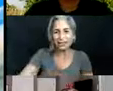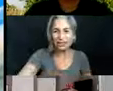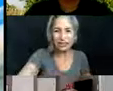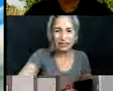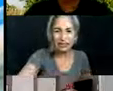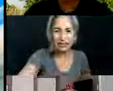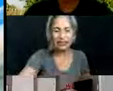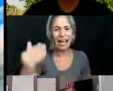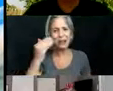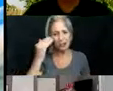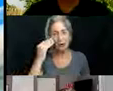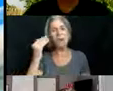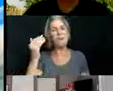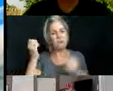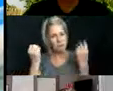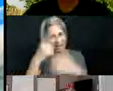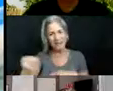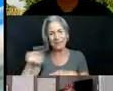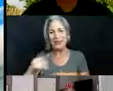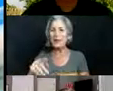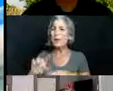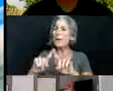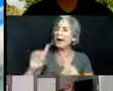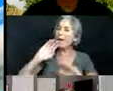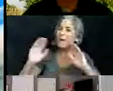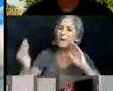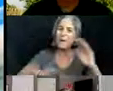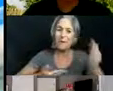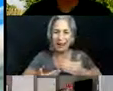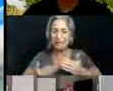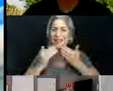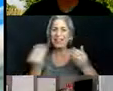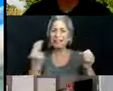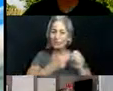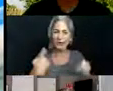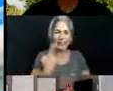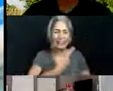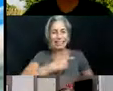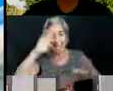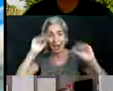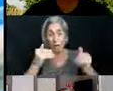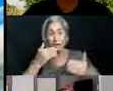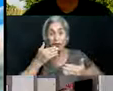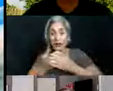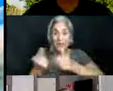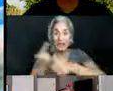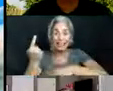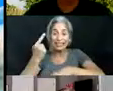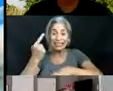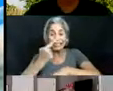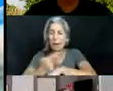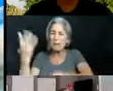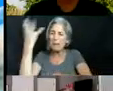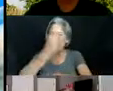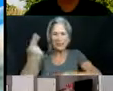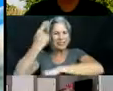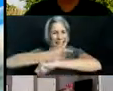of you but not all of you so welcome and thanks for joining us and i hope everyone's having a great earth day it is a beautiful day so